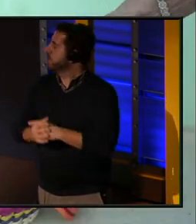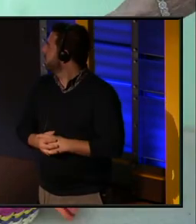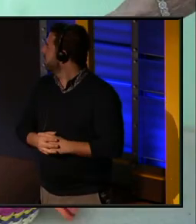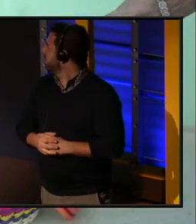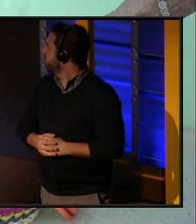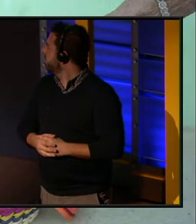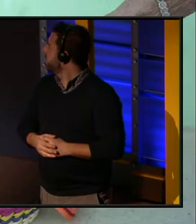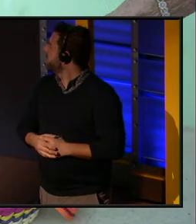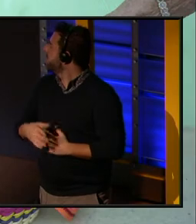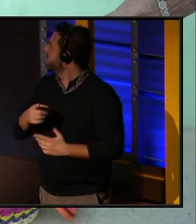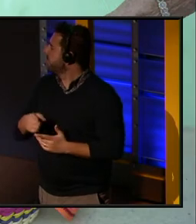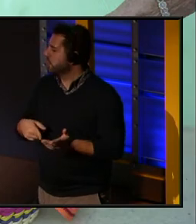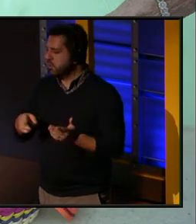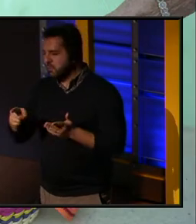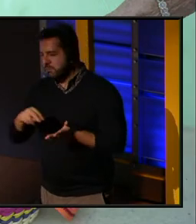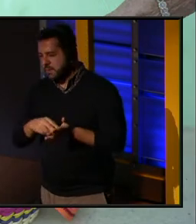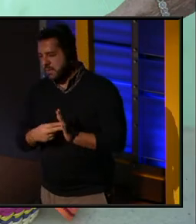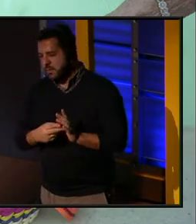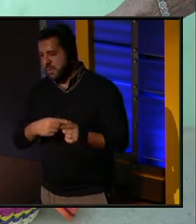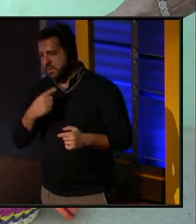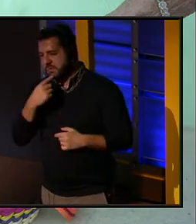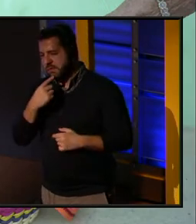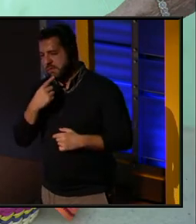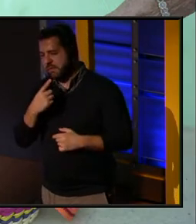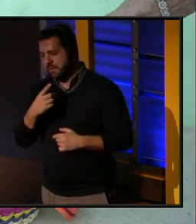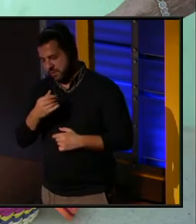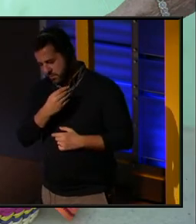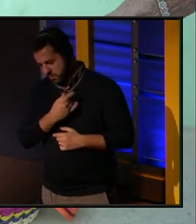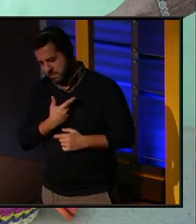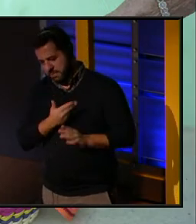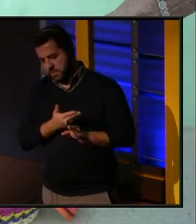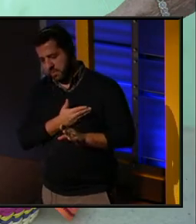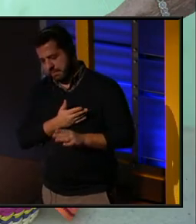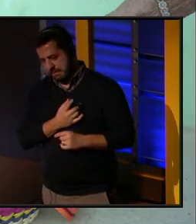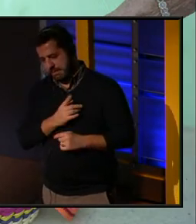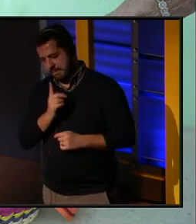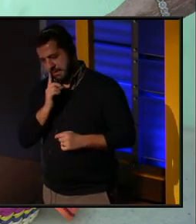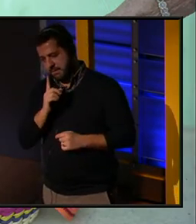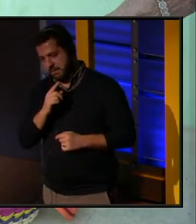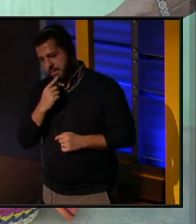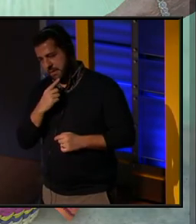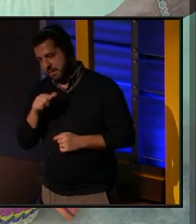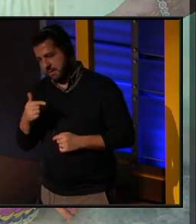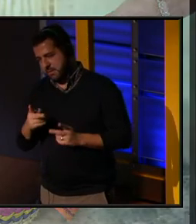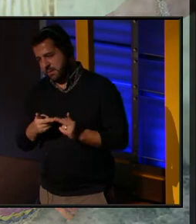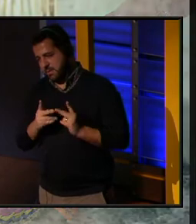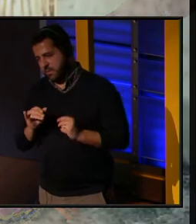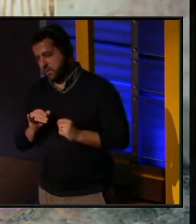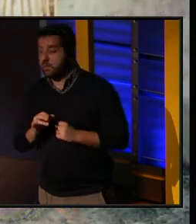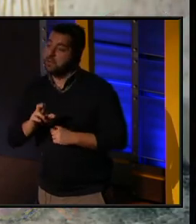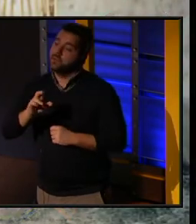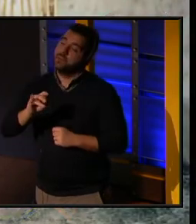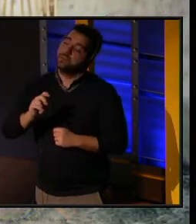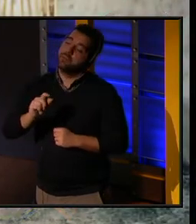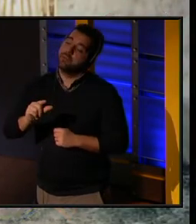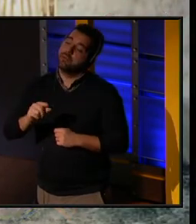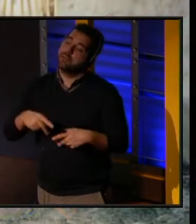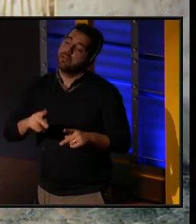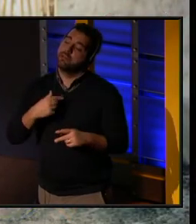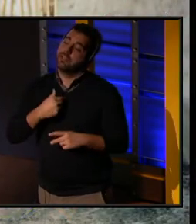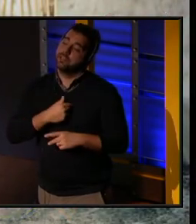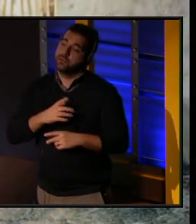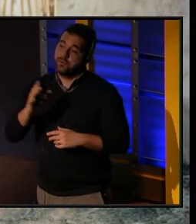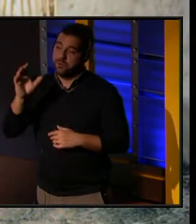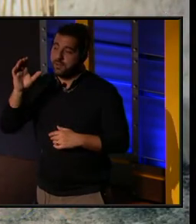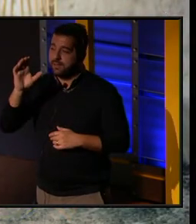What do you mean when you say, as you've said to me, and I think you've said in other places, ritual allows us to explore